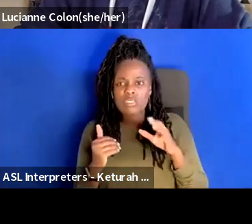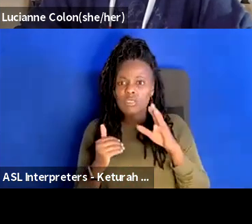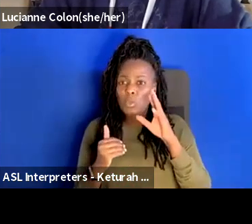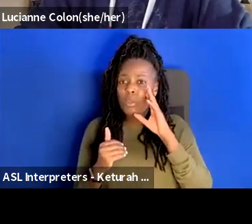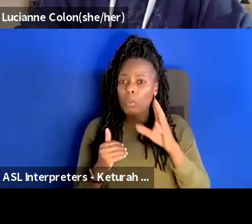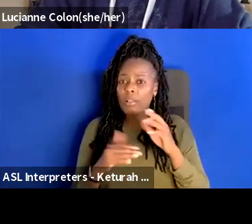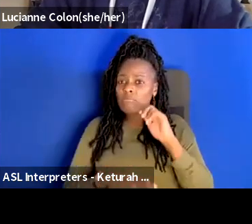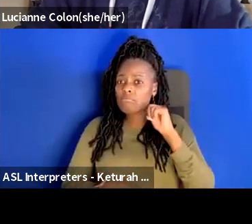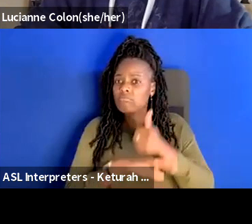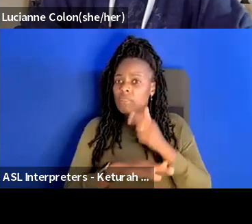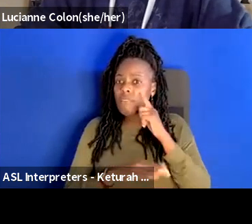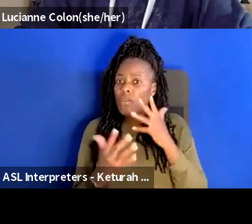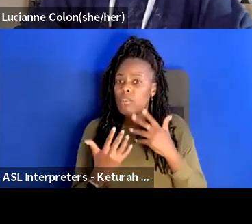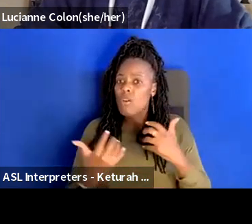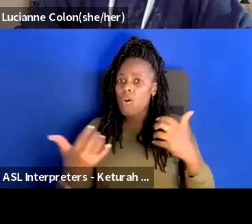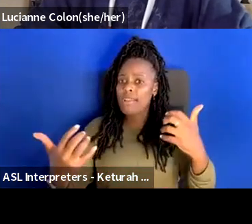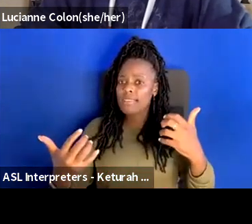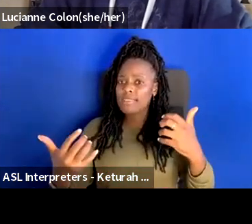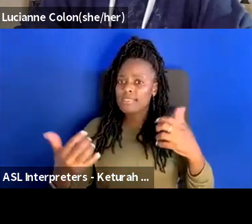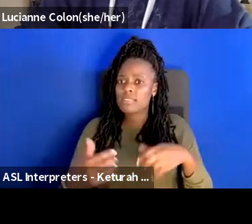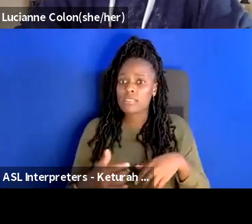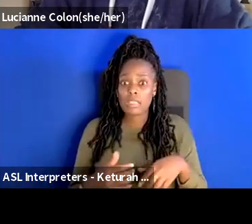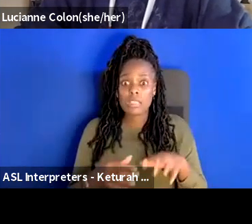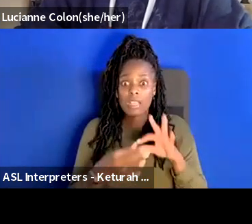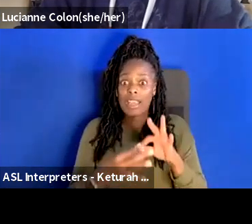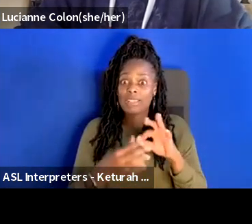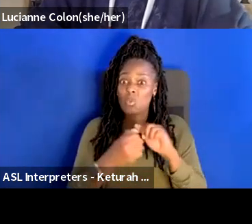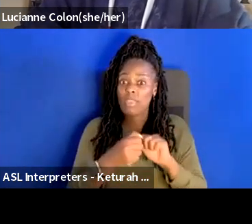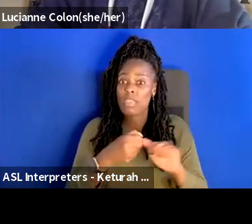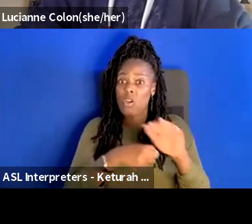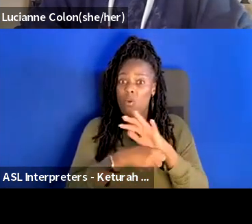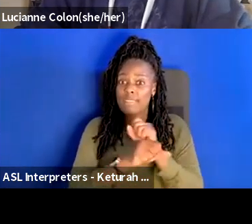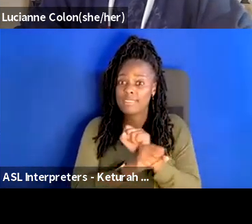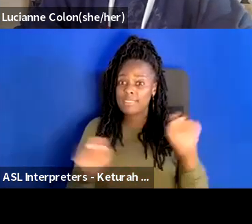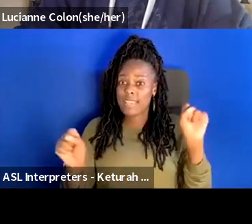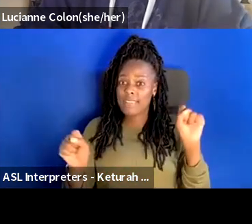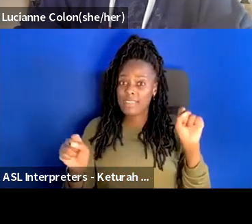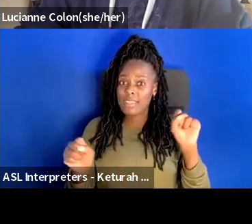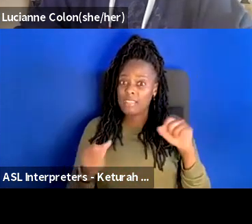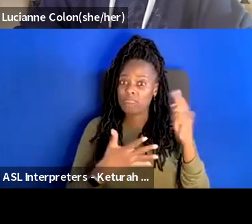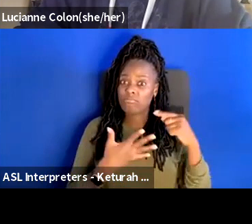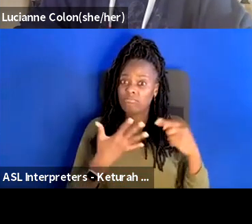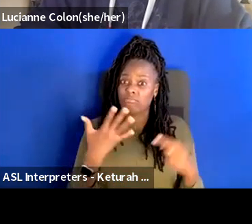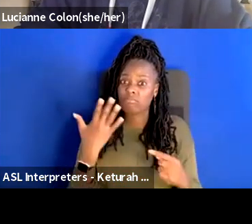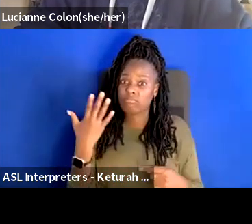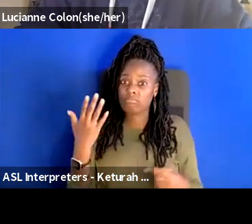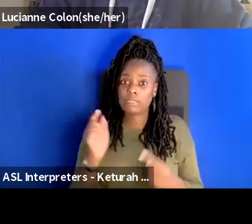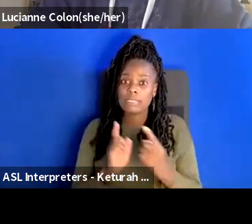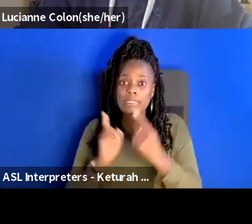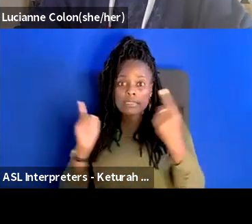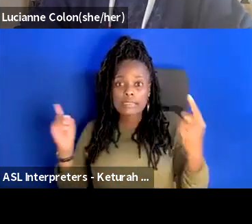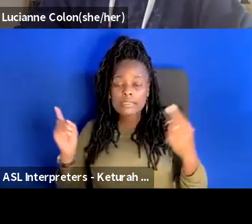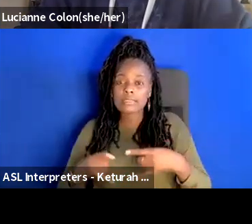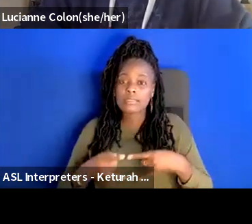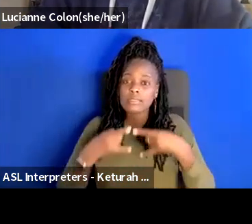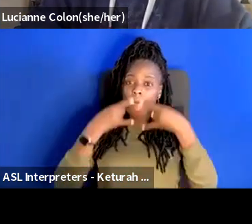audience members when they come in terms of covid related safety measures uh whether that be distancing whether that be mask wearing whether that be